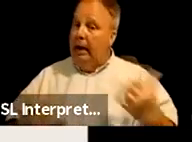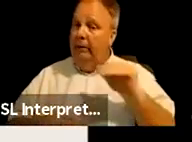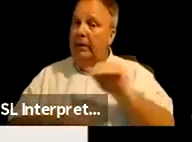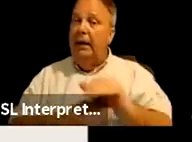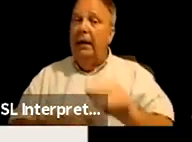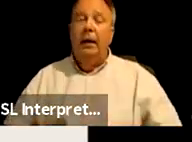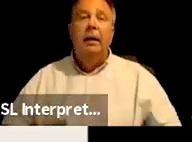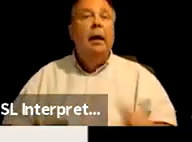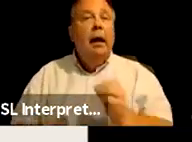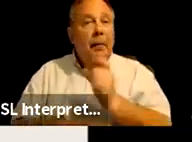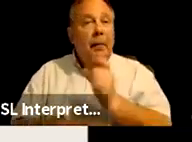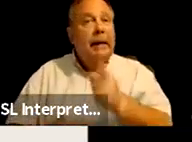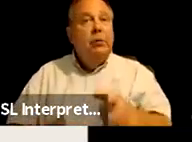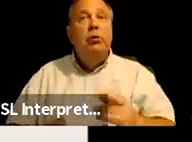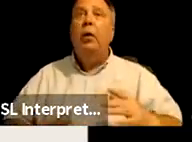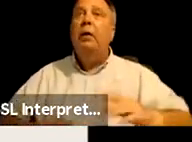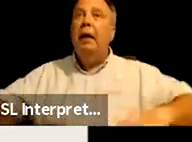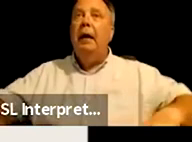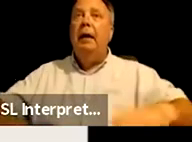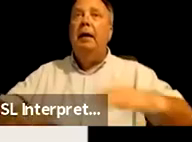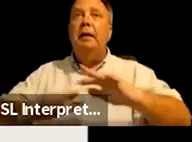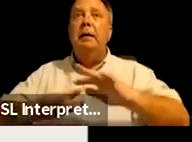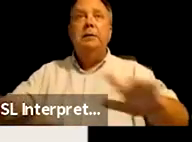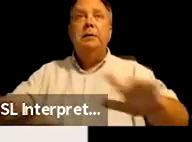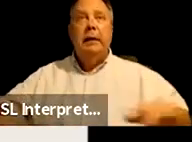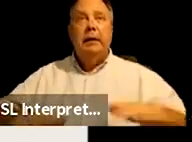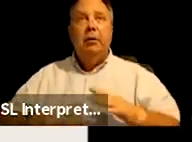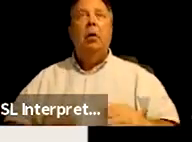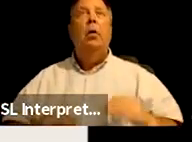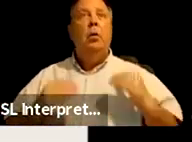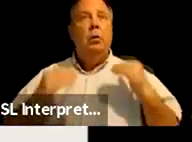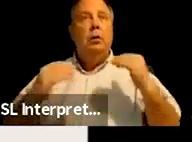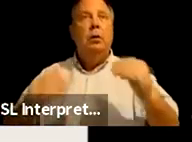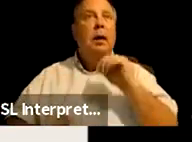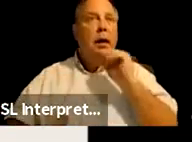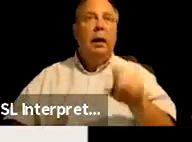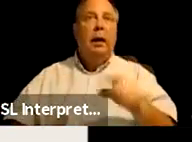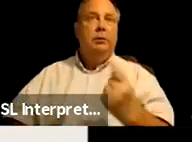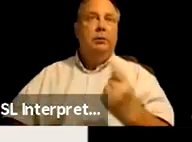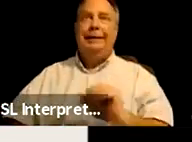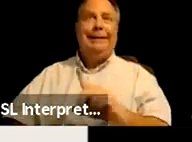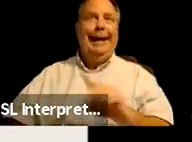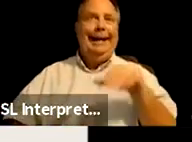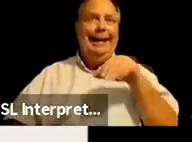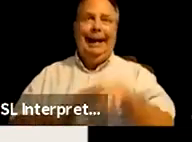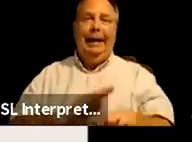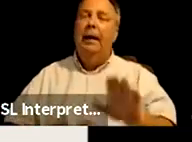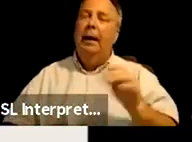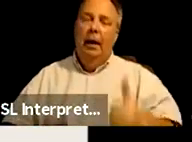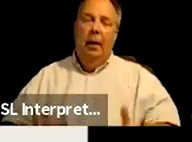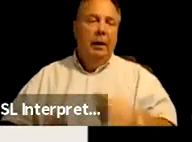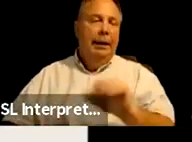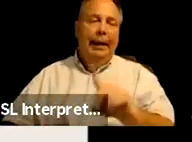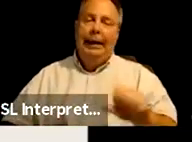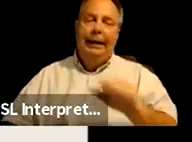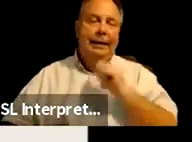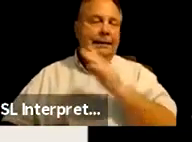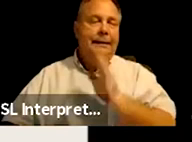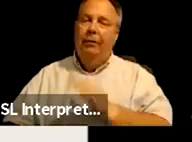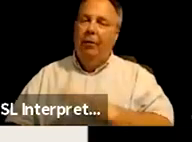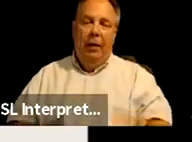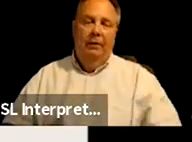Making sure that physical spaces go above and beyond just ADA access, which is ADA access is never enough.